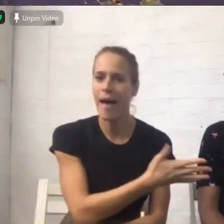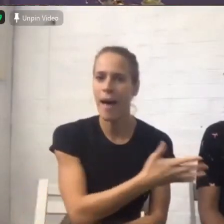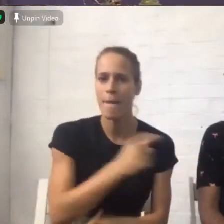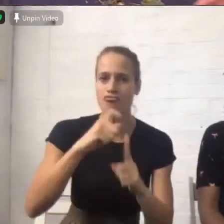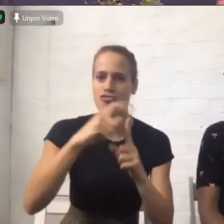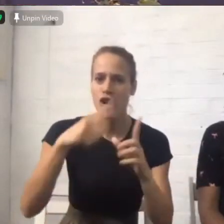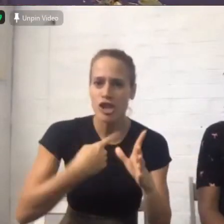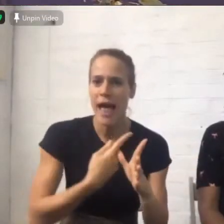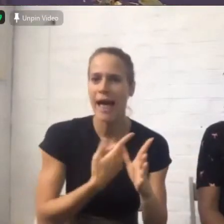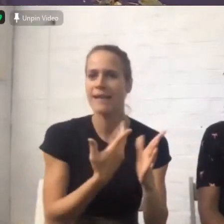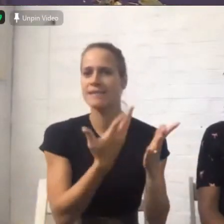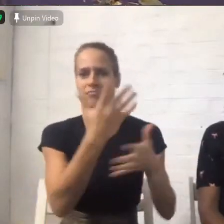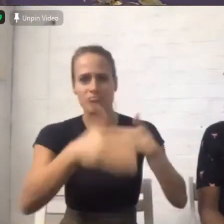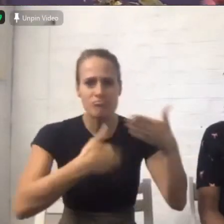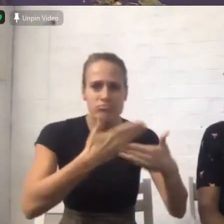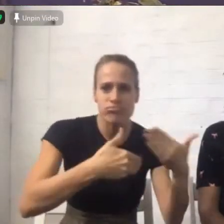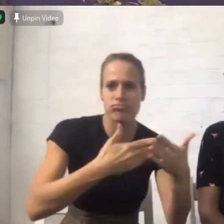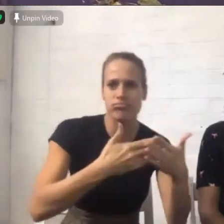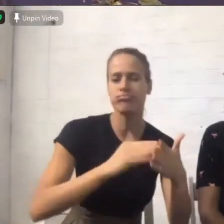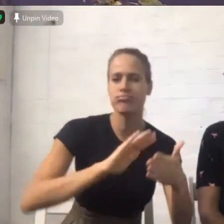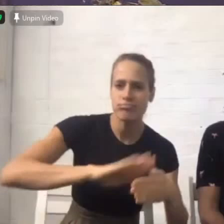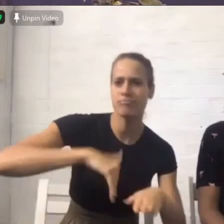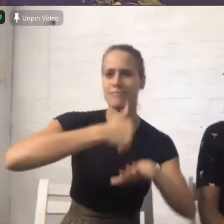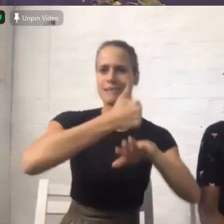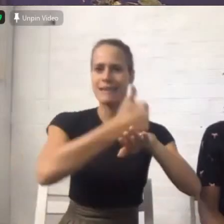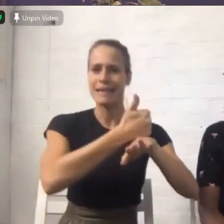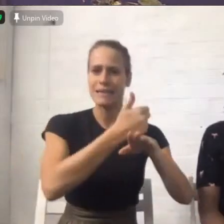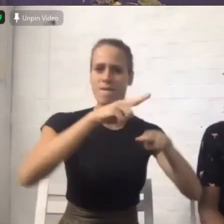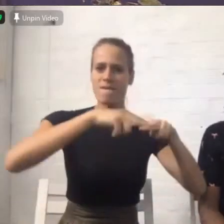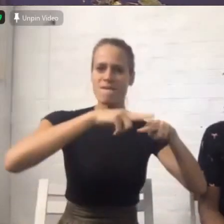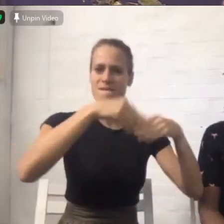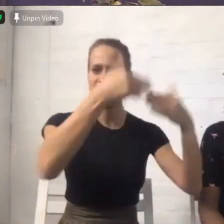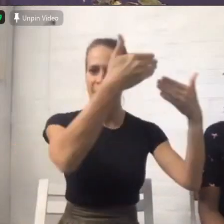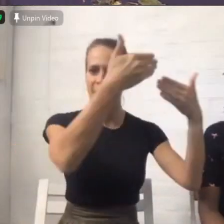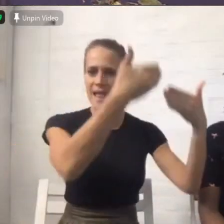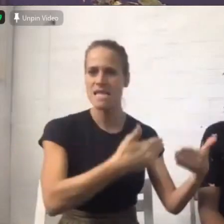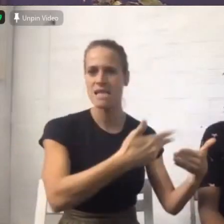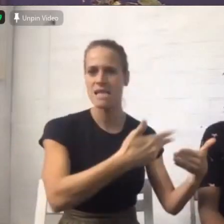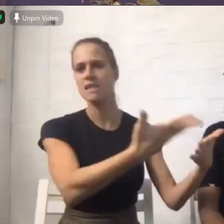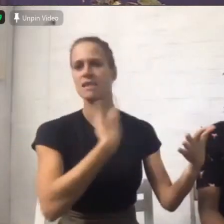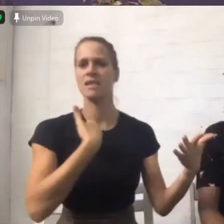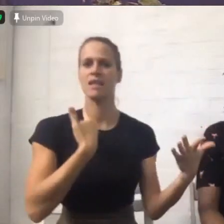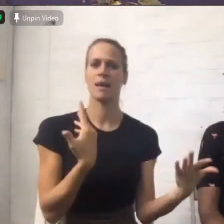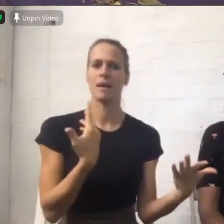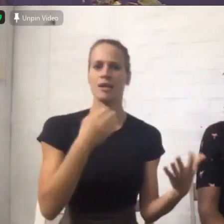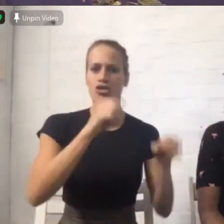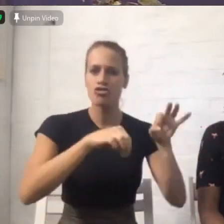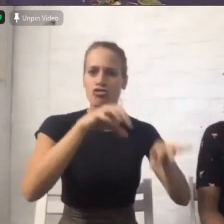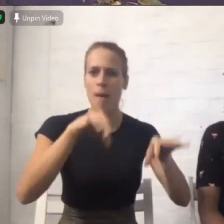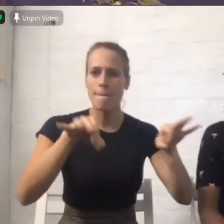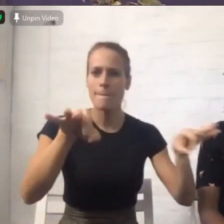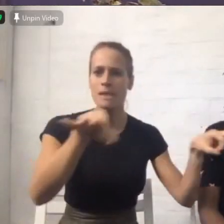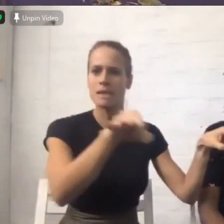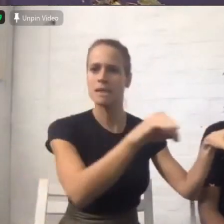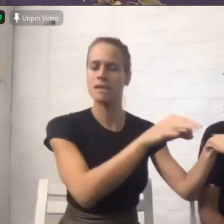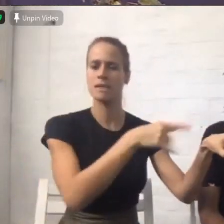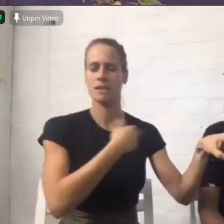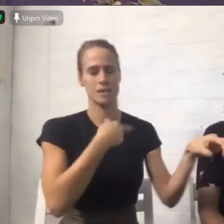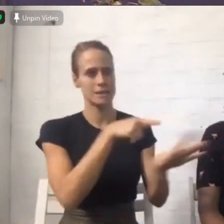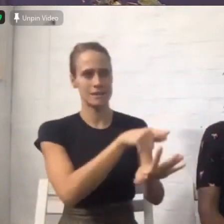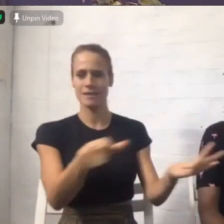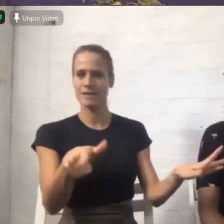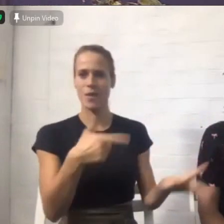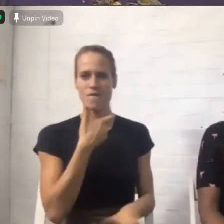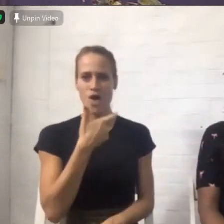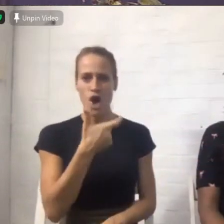putting up fences and patios and shrubs and borders and it's just so funny to watch this